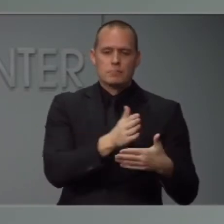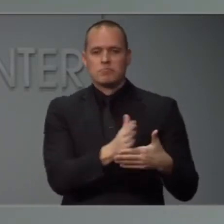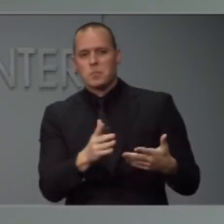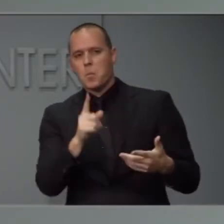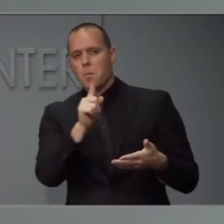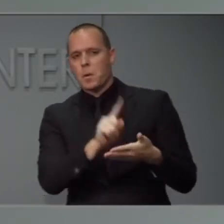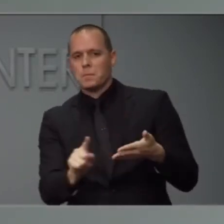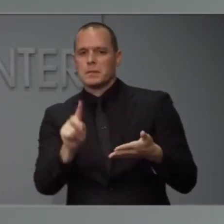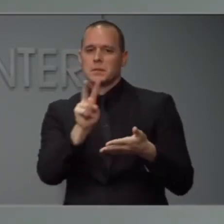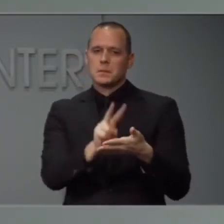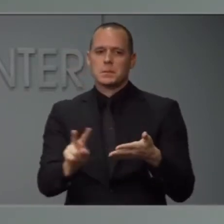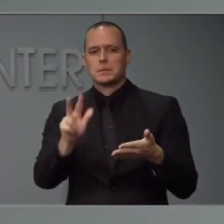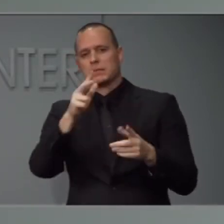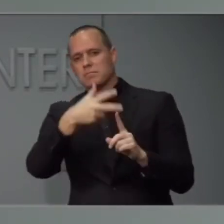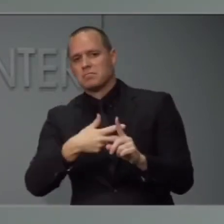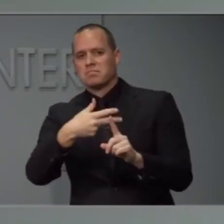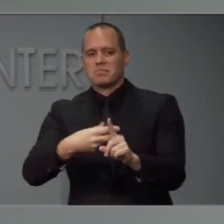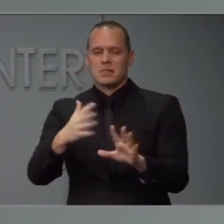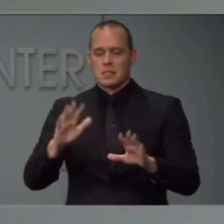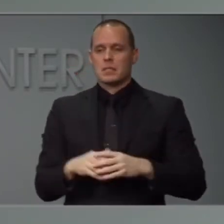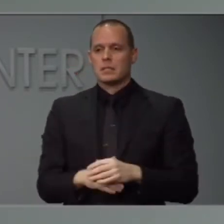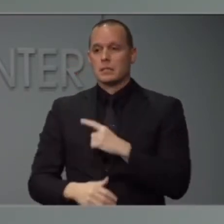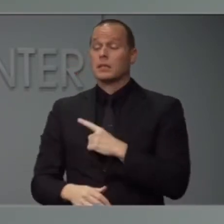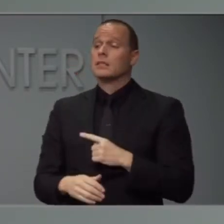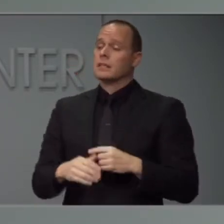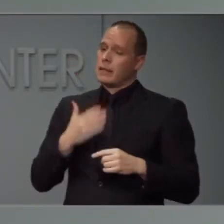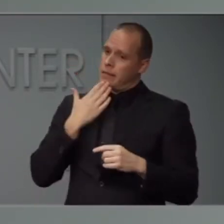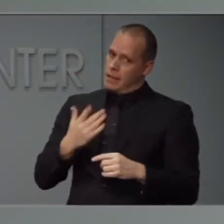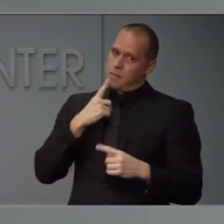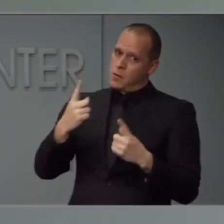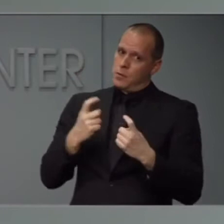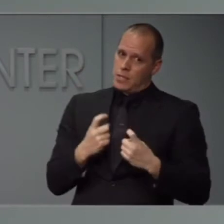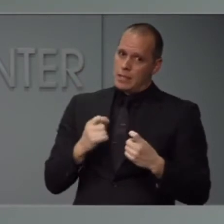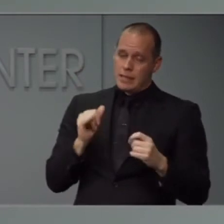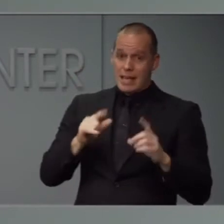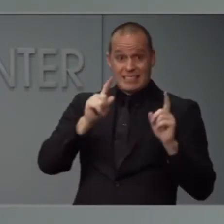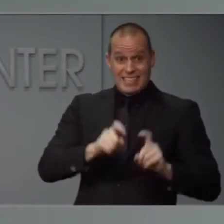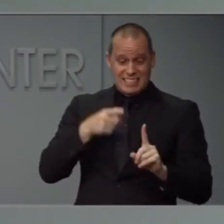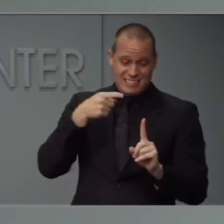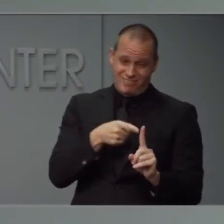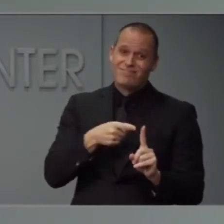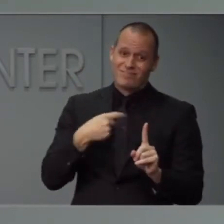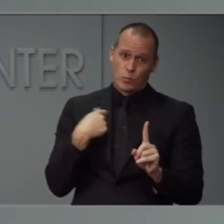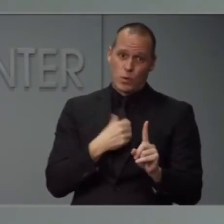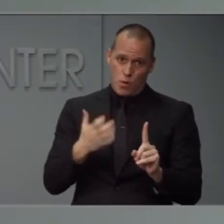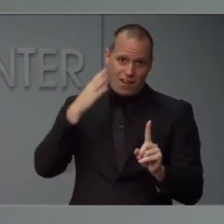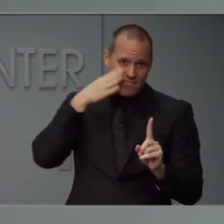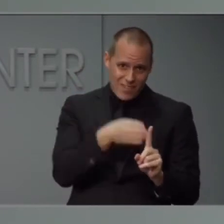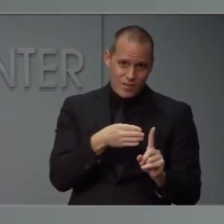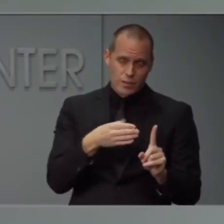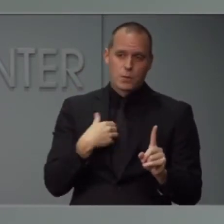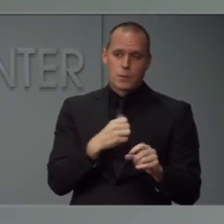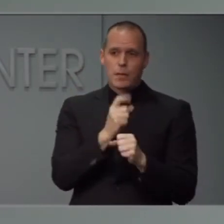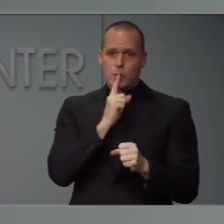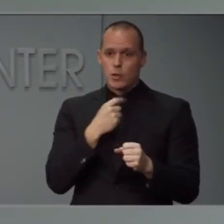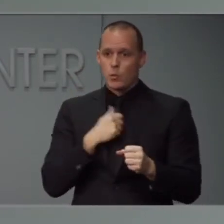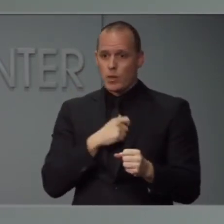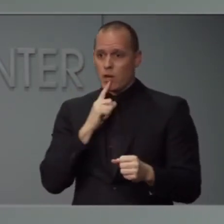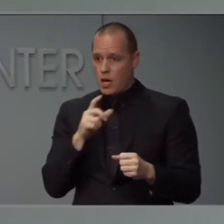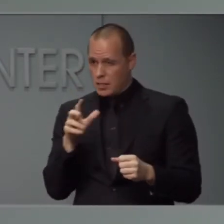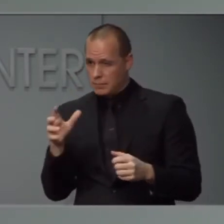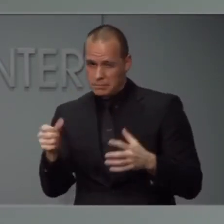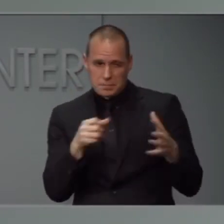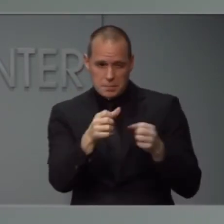Thank you for that question. Testing continues to be an area of focus. We are wanting to make sure we are prioritizing